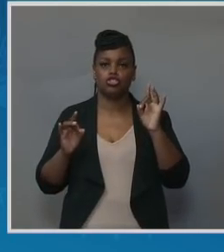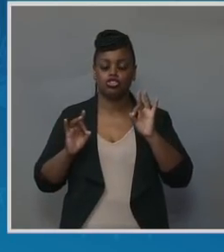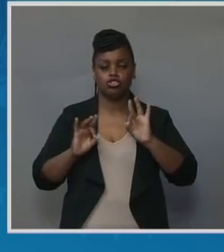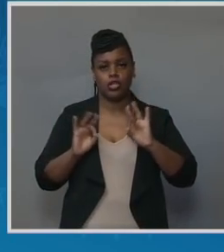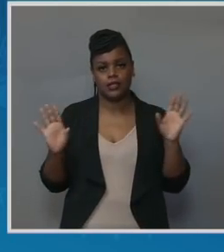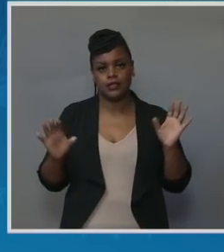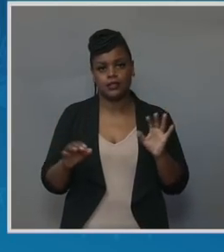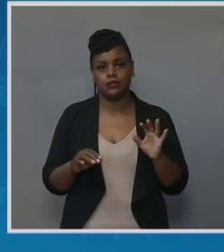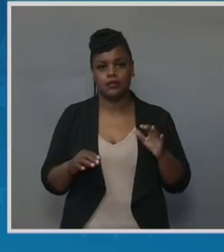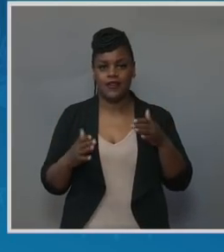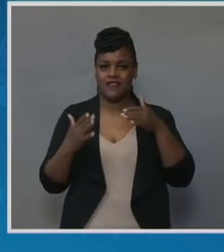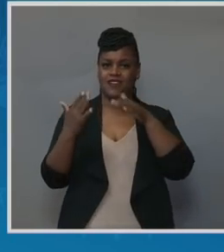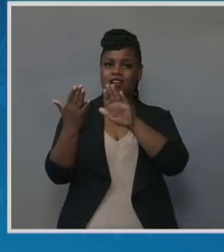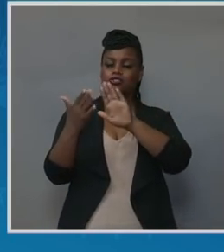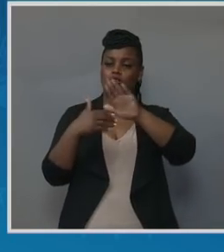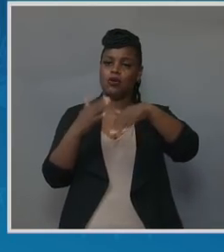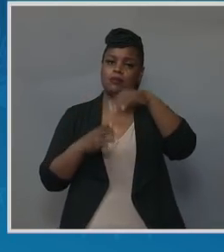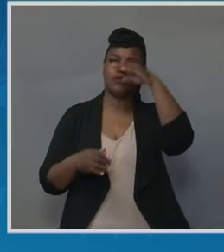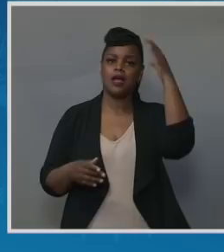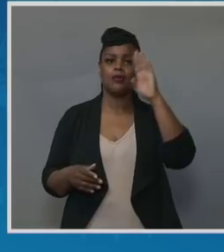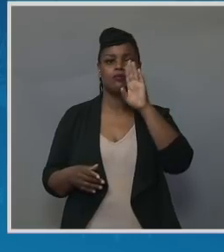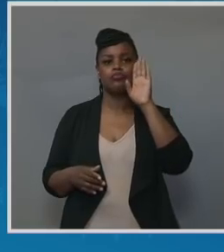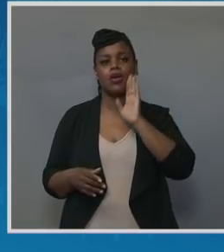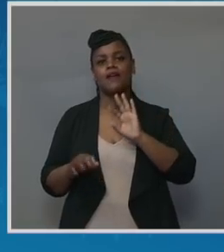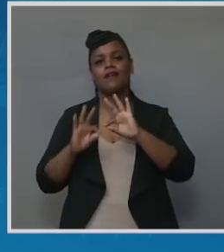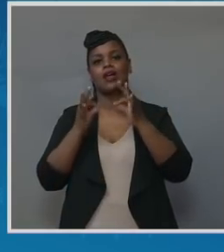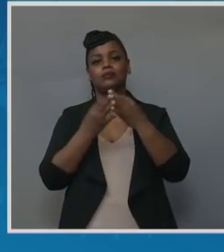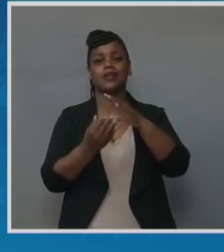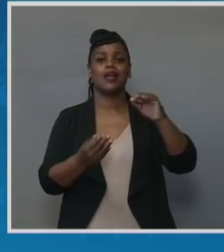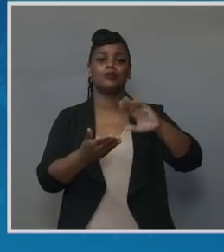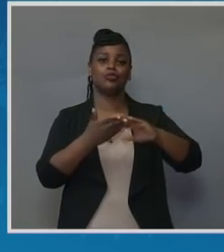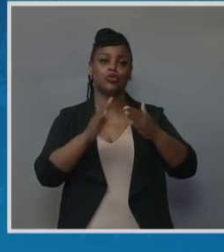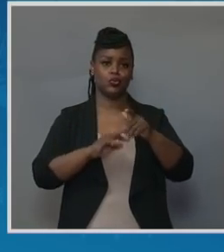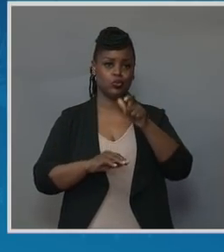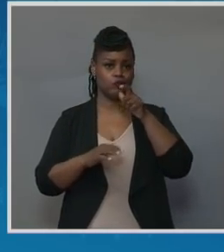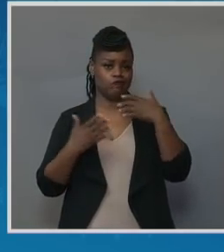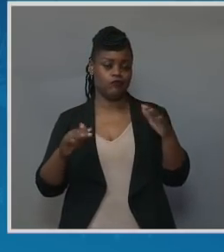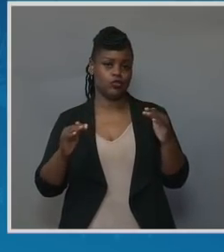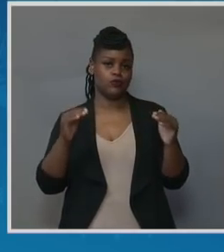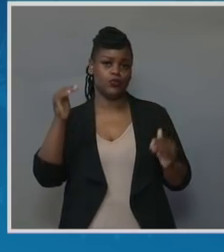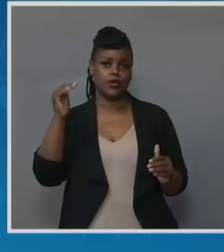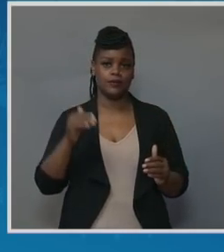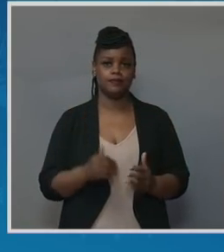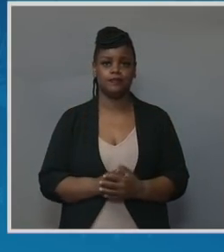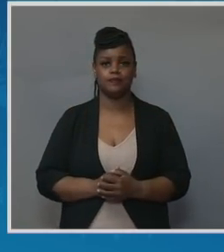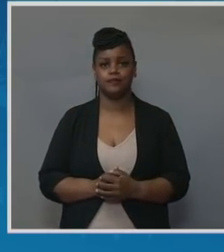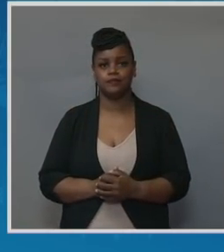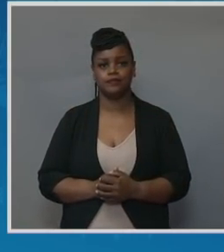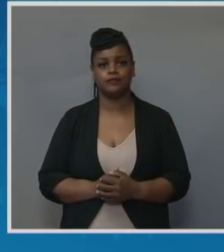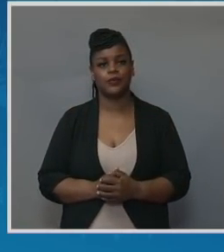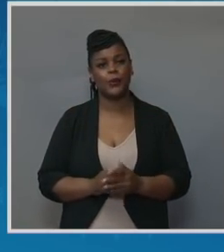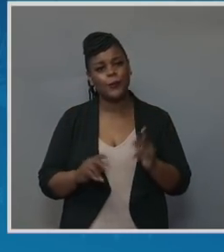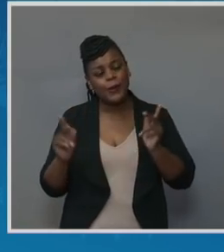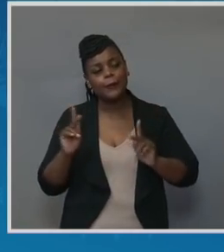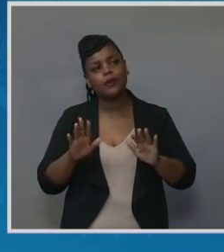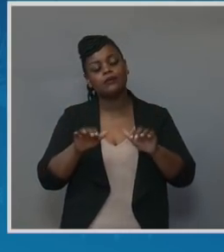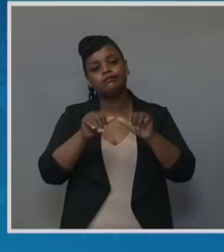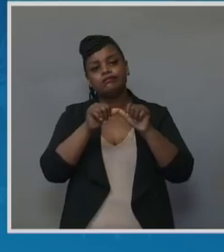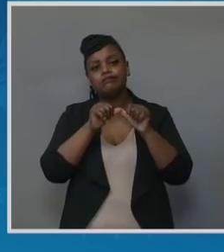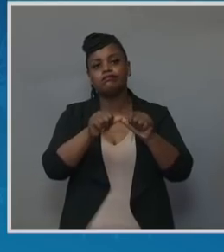families, and communities at a disadvantage over the life course and perpetuate disparities for generations to come.